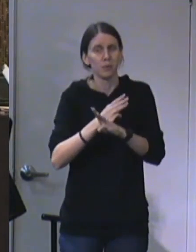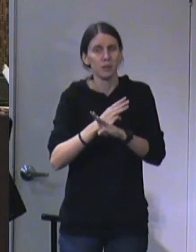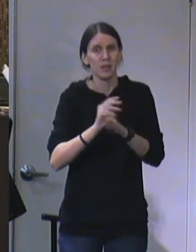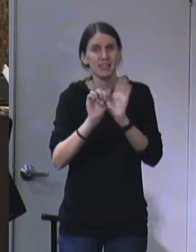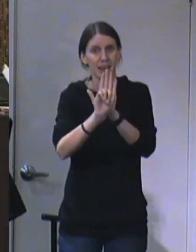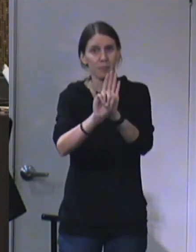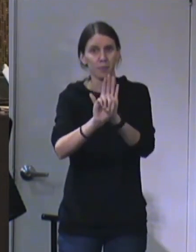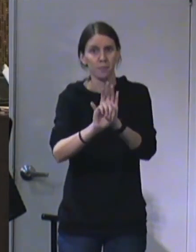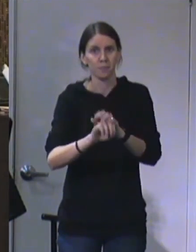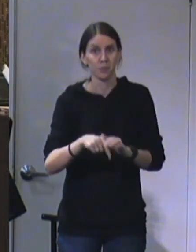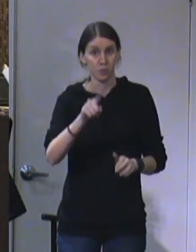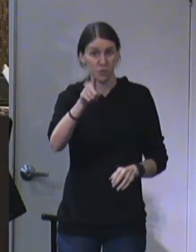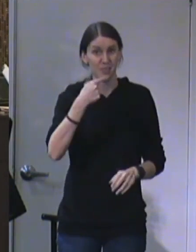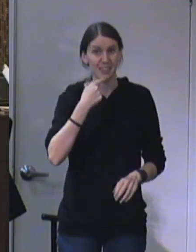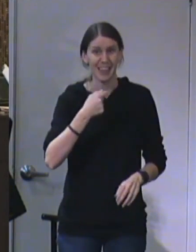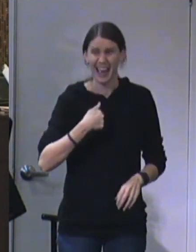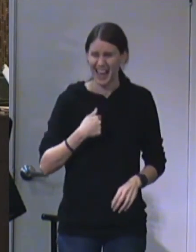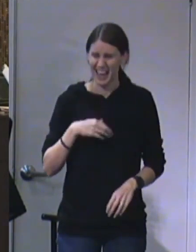I'm so dirty,